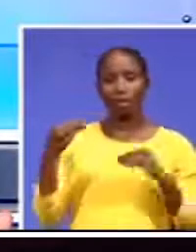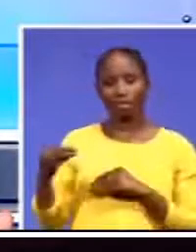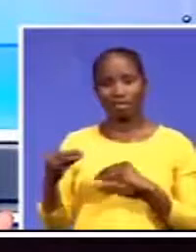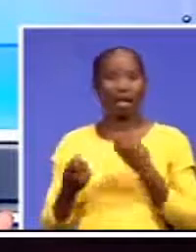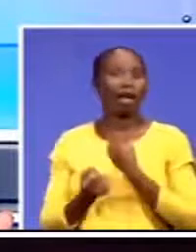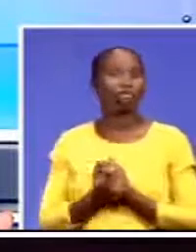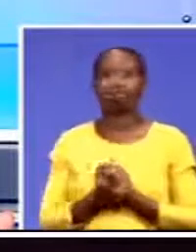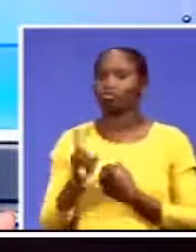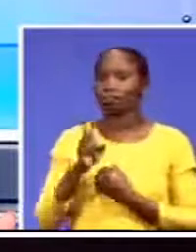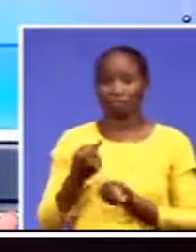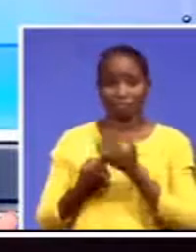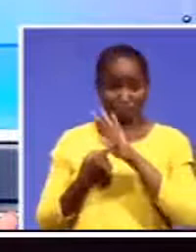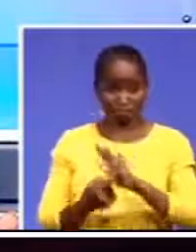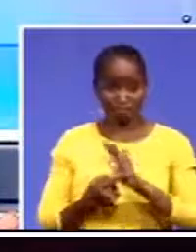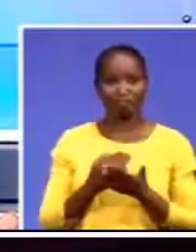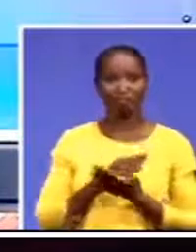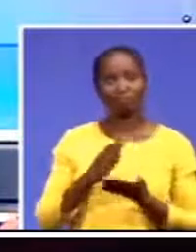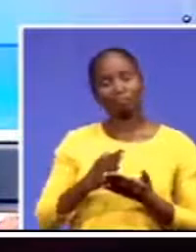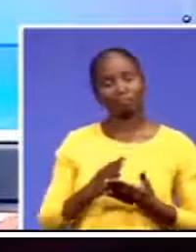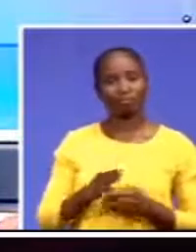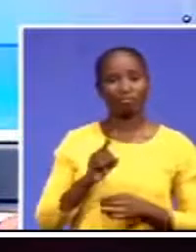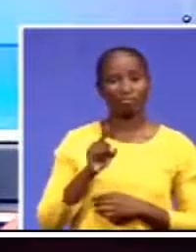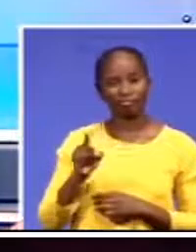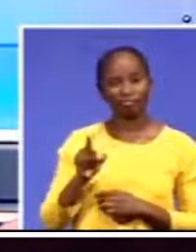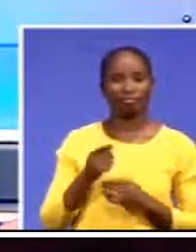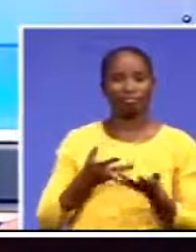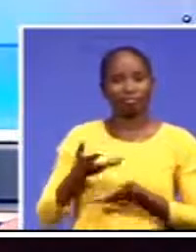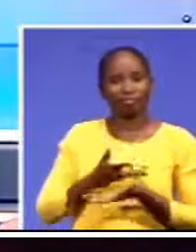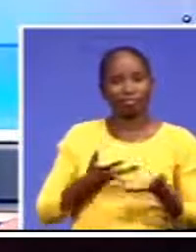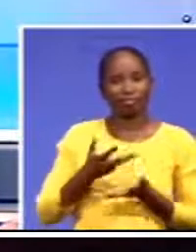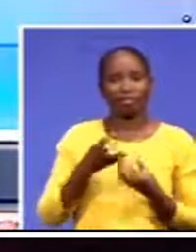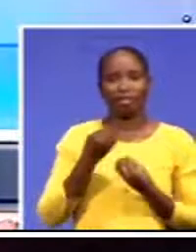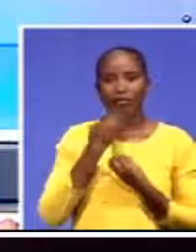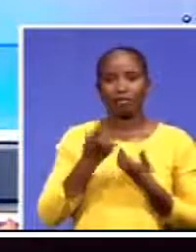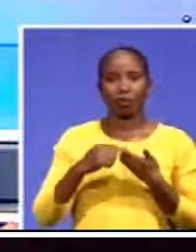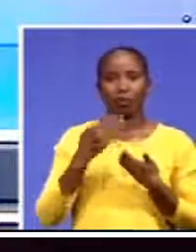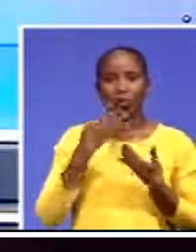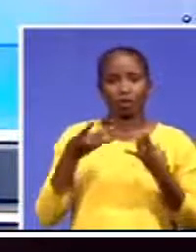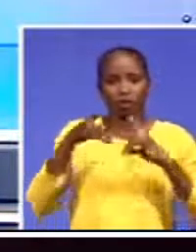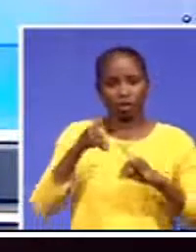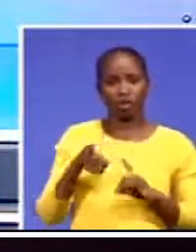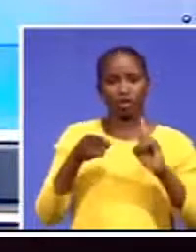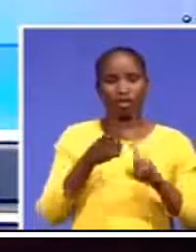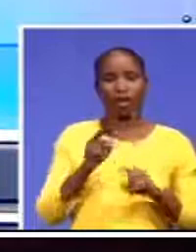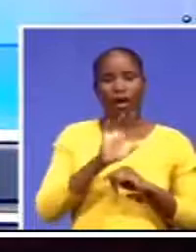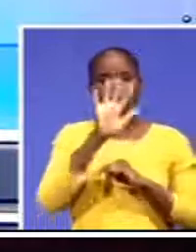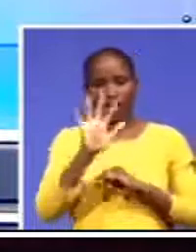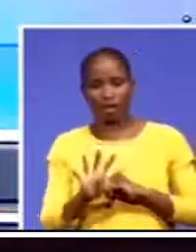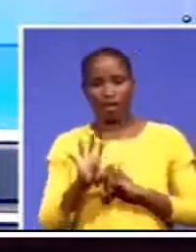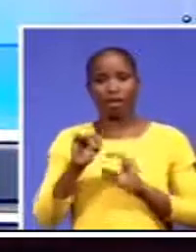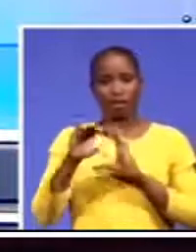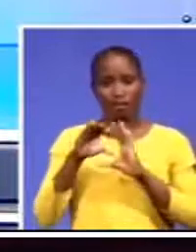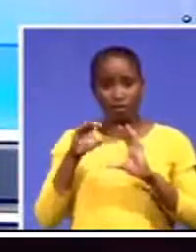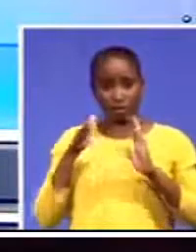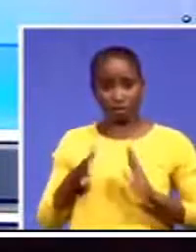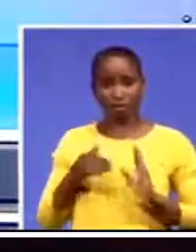of the conversations. We're joined now by the chair of the Africa Investor, Hubert Dunso. Together with the executive director